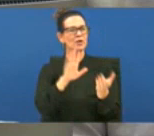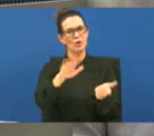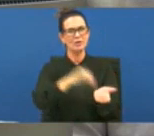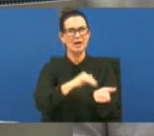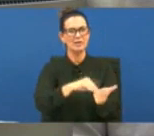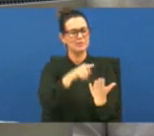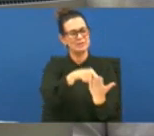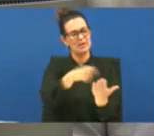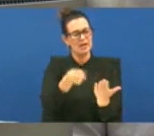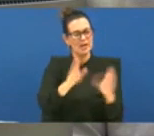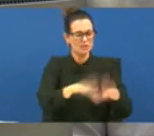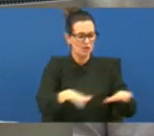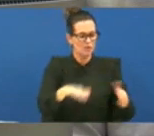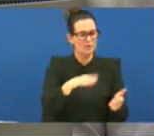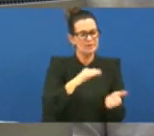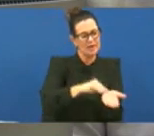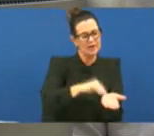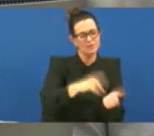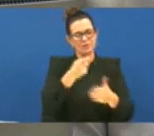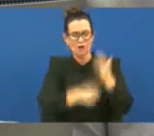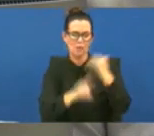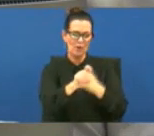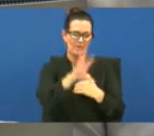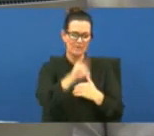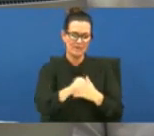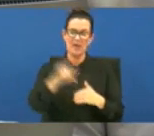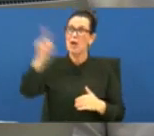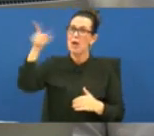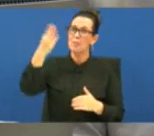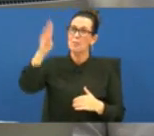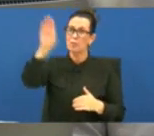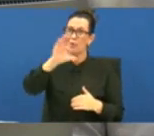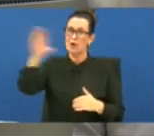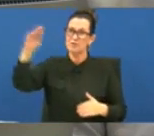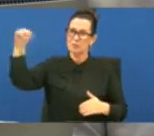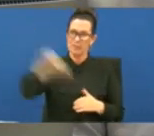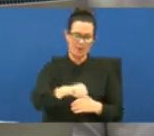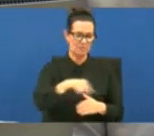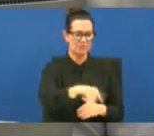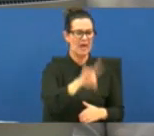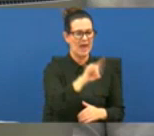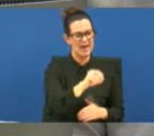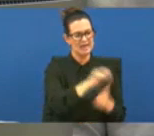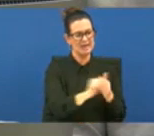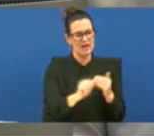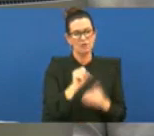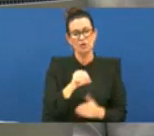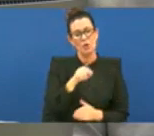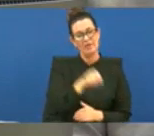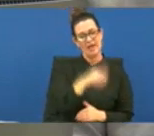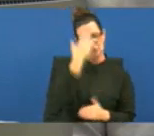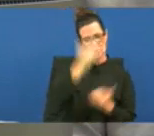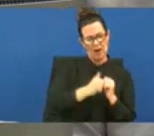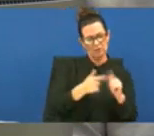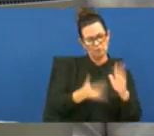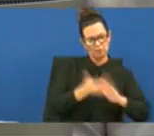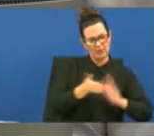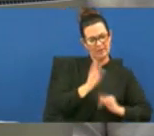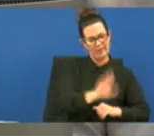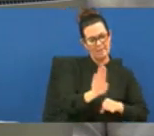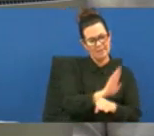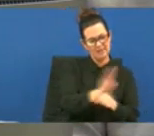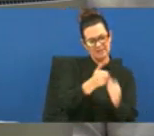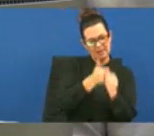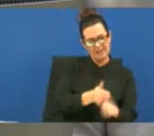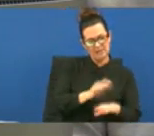pediatrician charged 150 and blue cross blue shield reimbursed at 80 dollars so that pediatrician knows how to run his business based